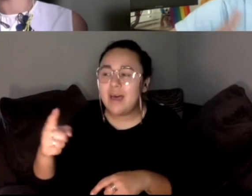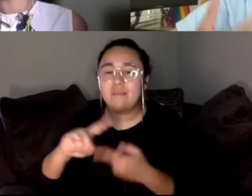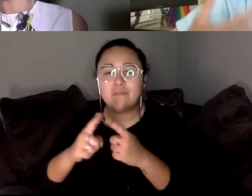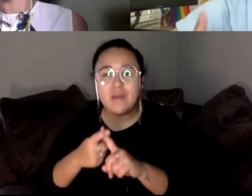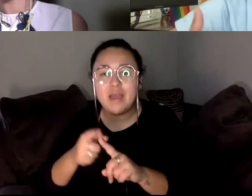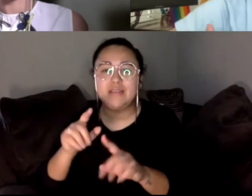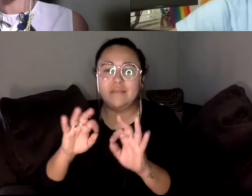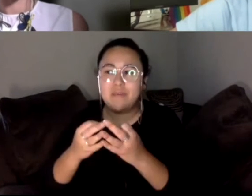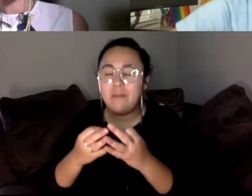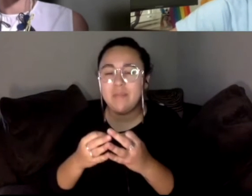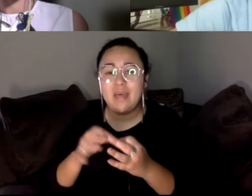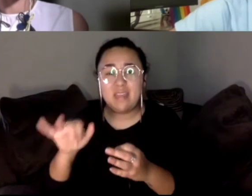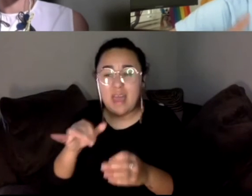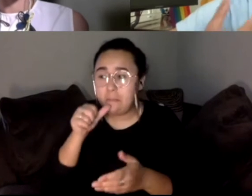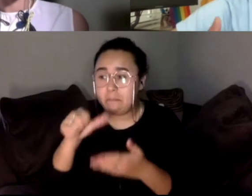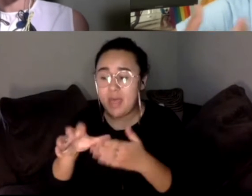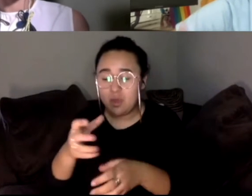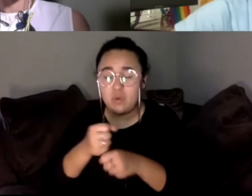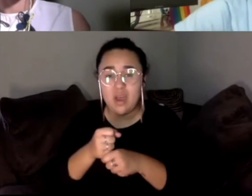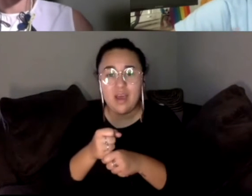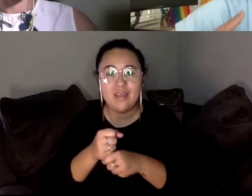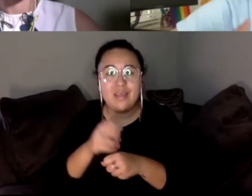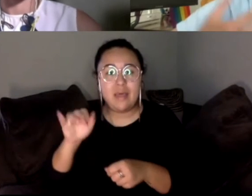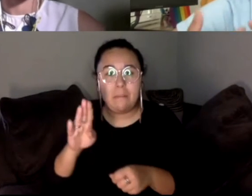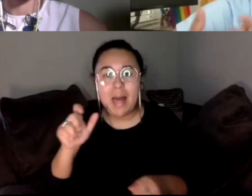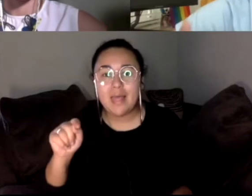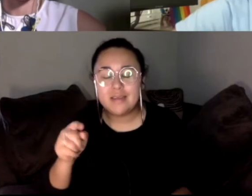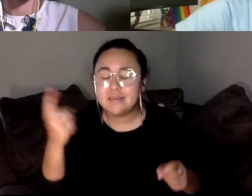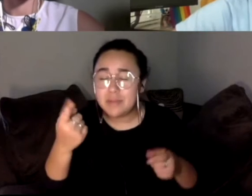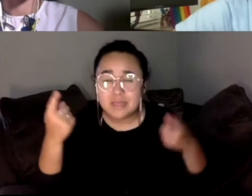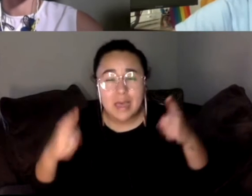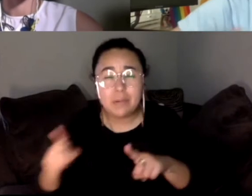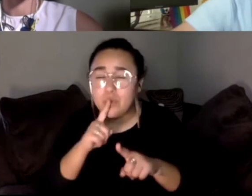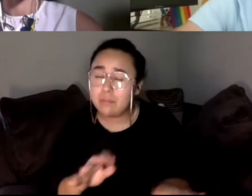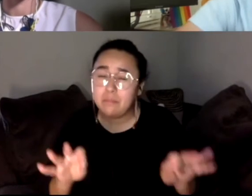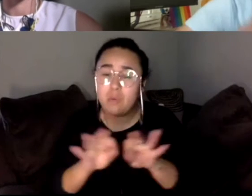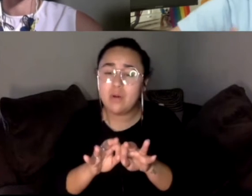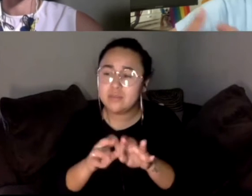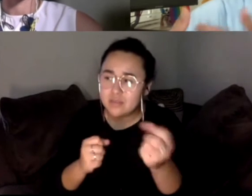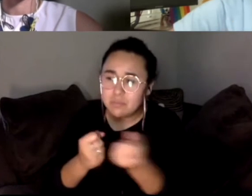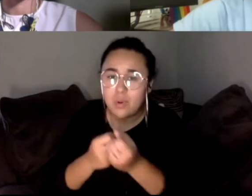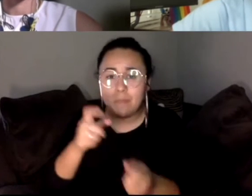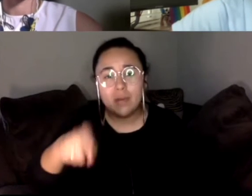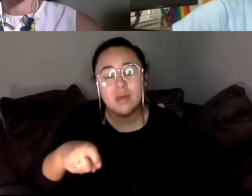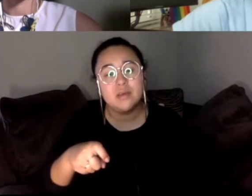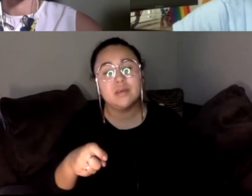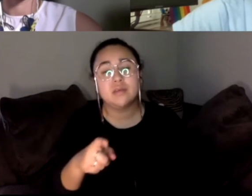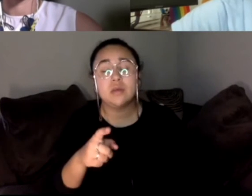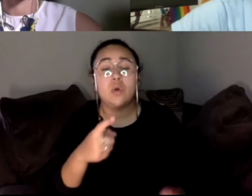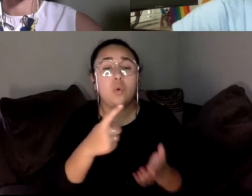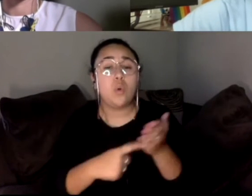Yeah. Like it's something that's actually happening and why it's important. Let's also tell you what's at stake here. Even though we have a Democratic